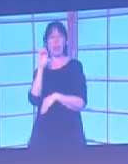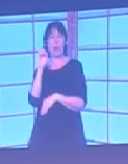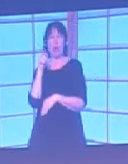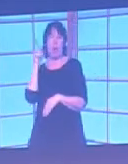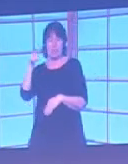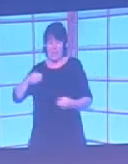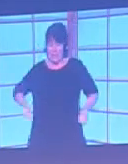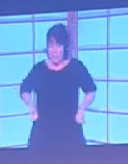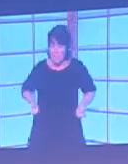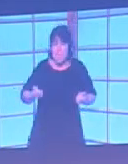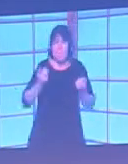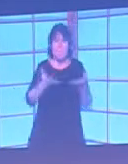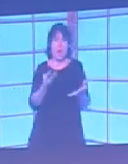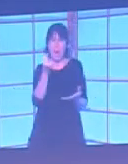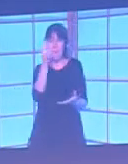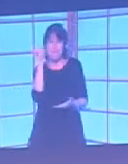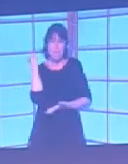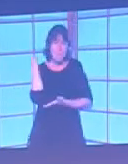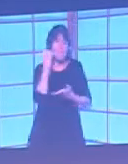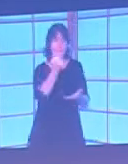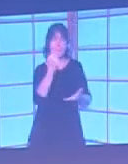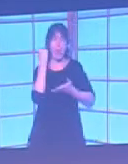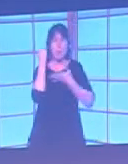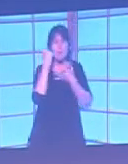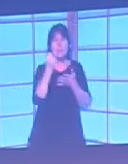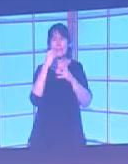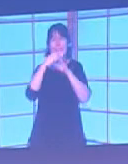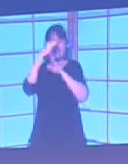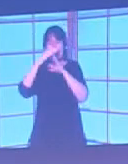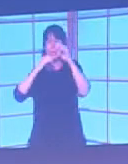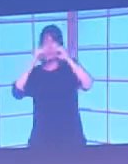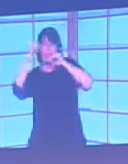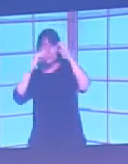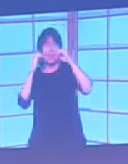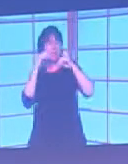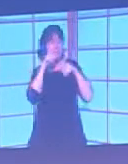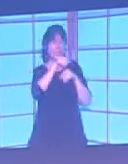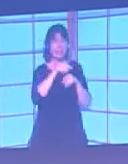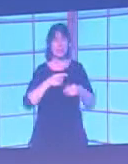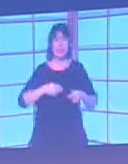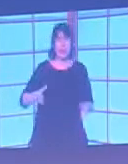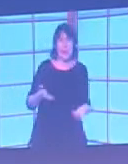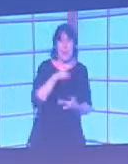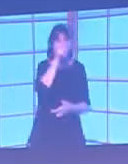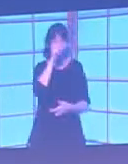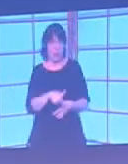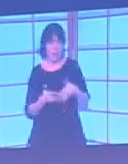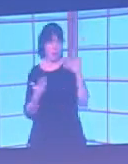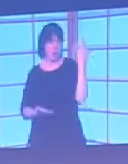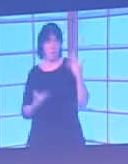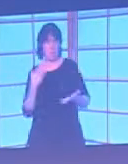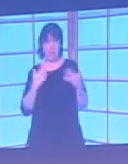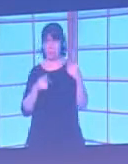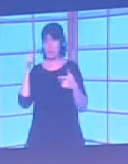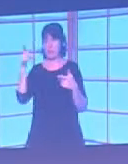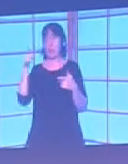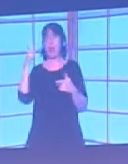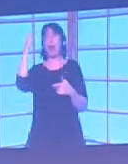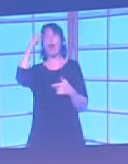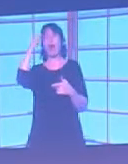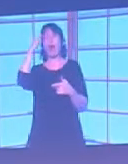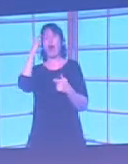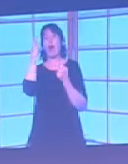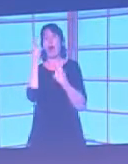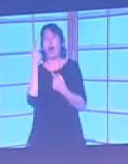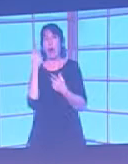every single percentage of performance from their players, they're probably missing a huge trick here. So let's hope this is the